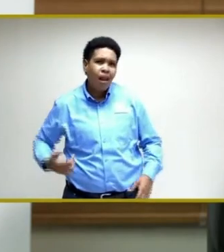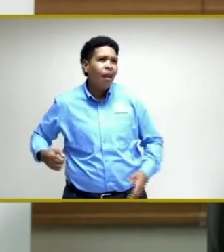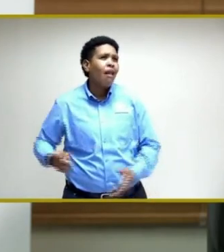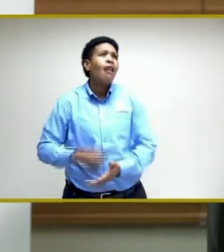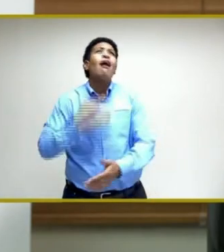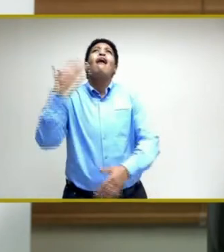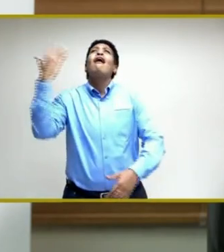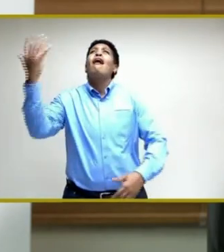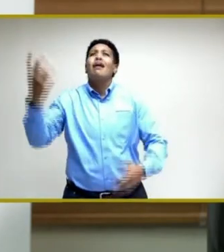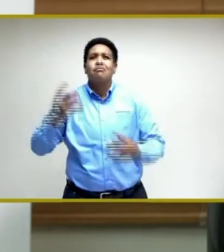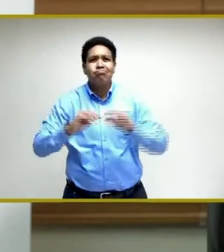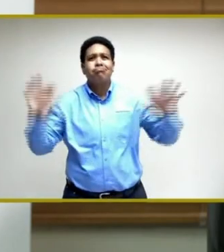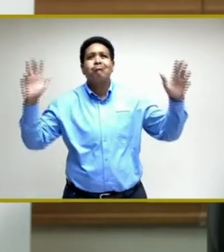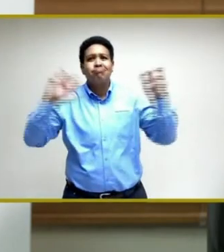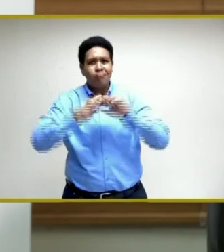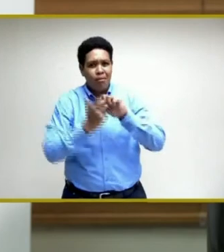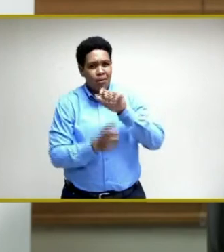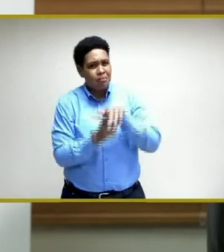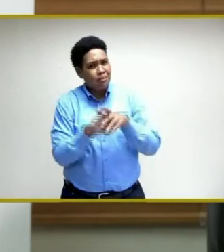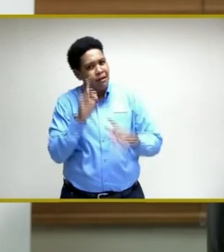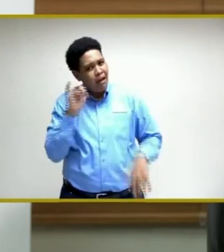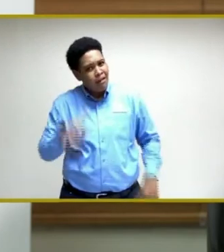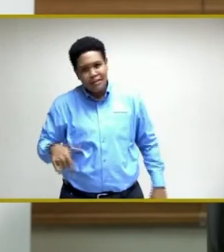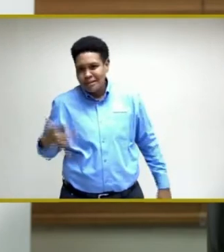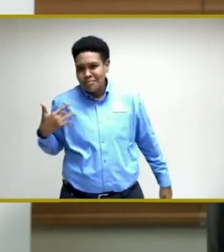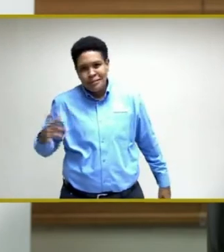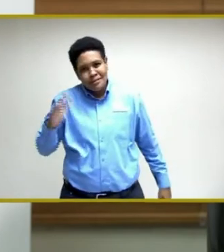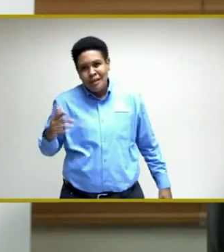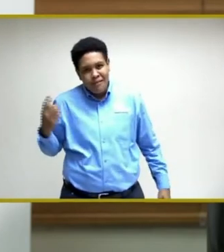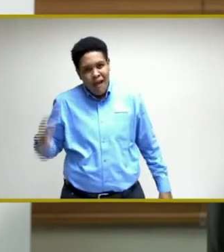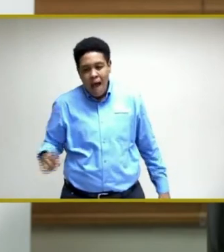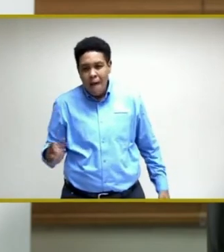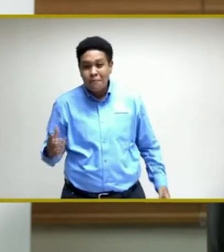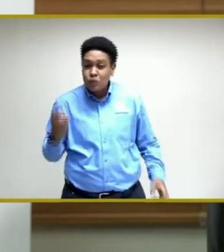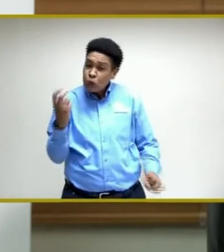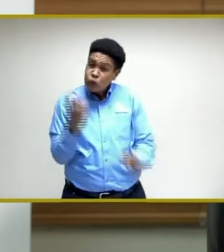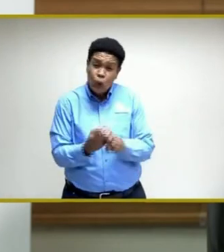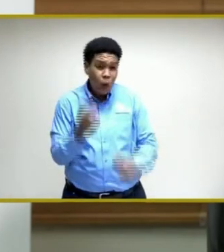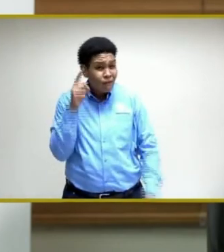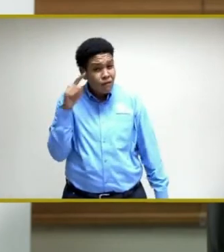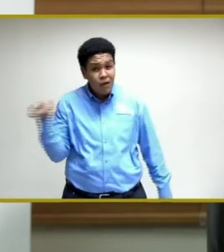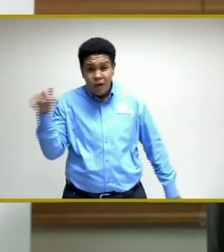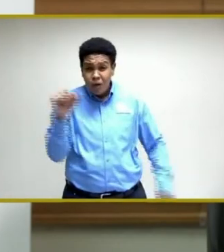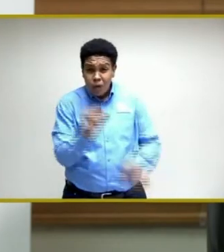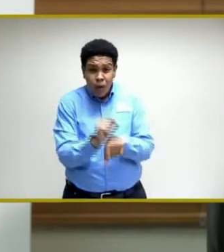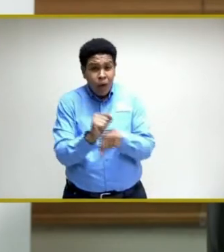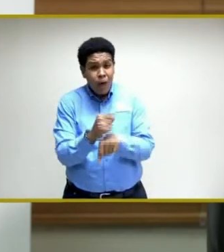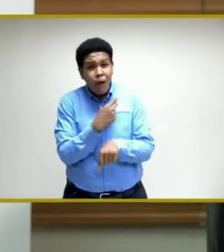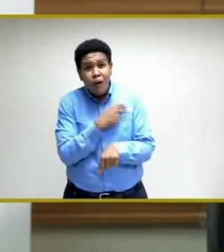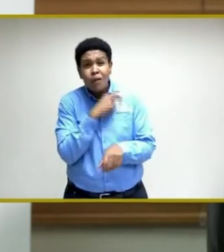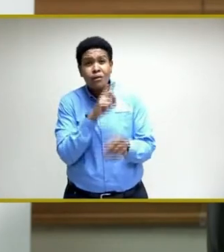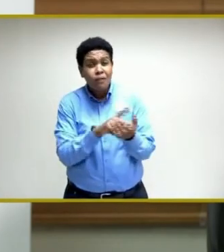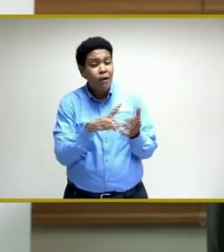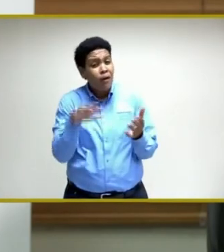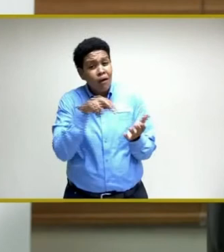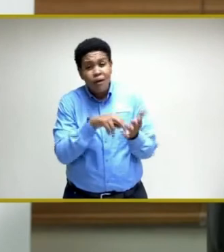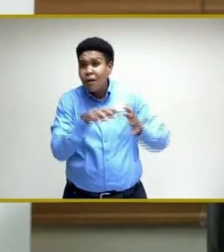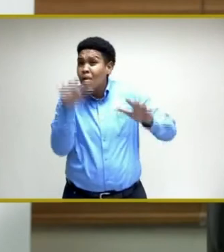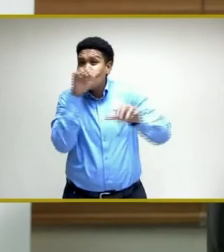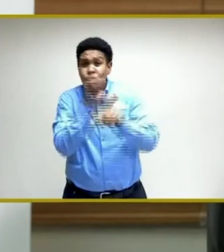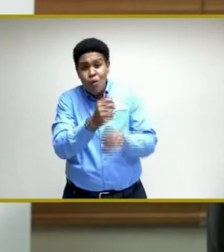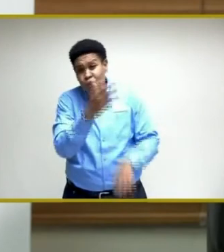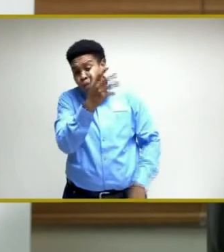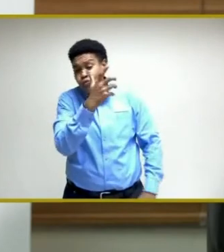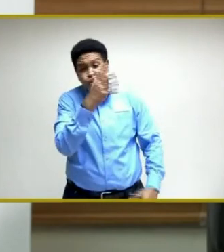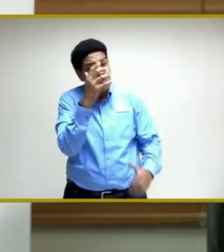tough. It's very difficult for them. In the meantime, though, we have to operate on a parallel track to deal